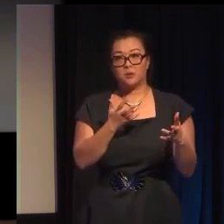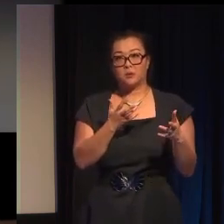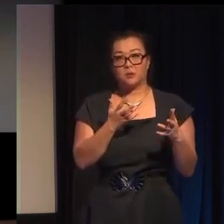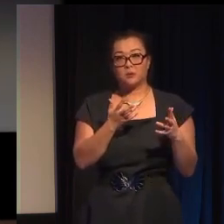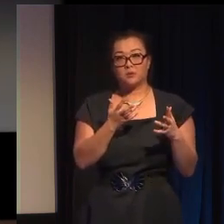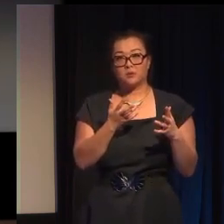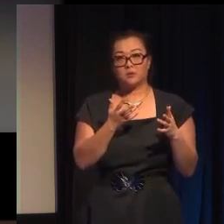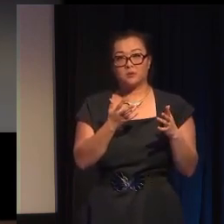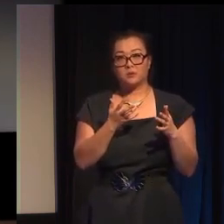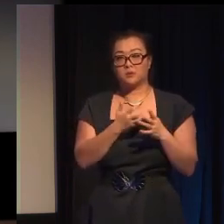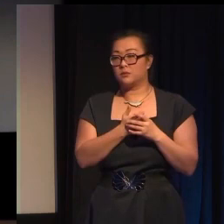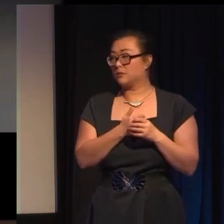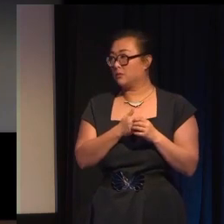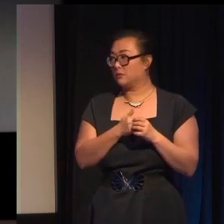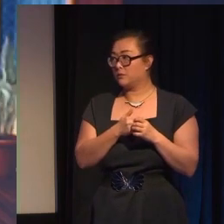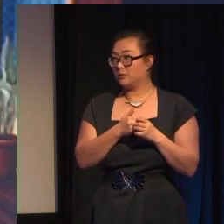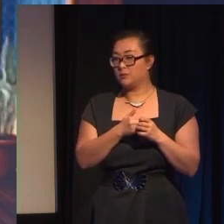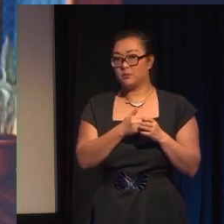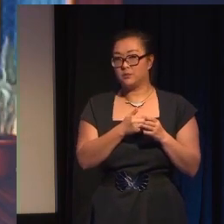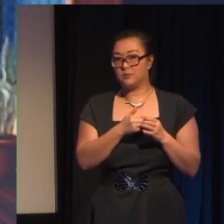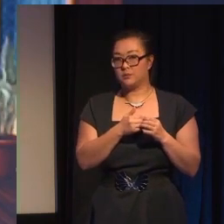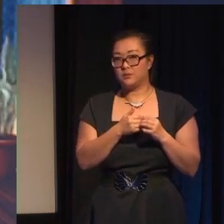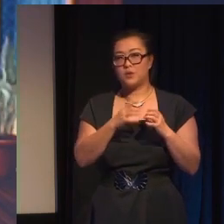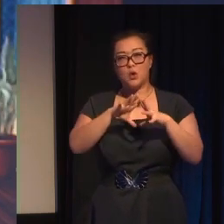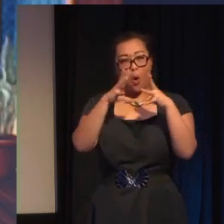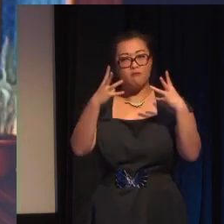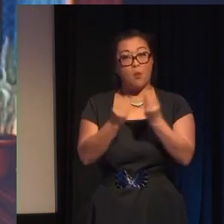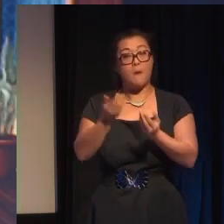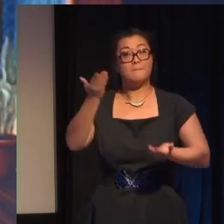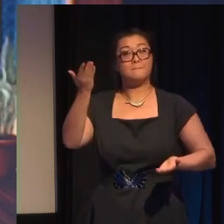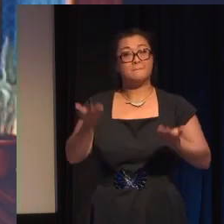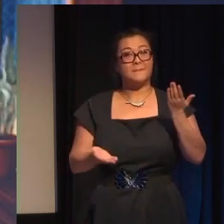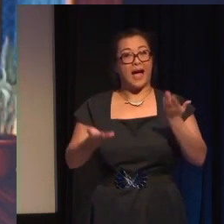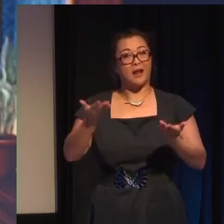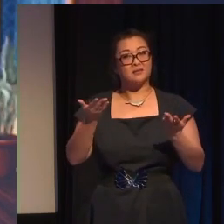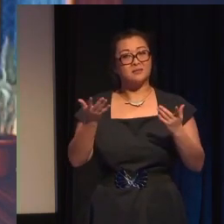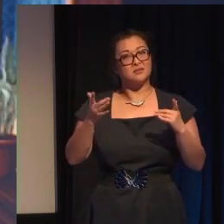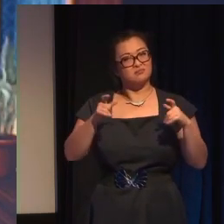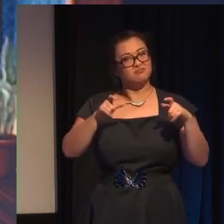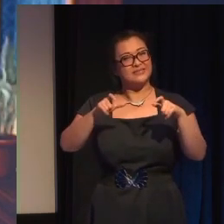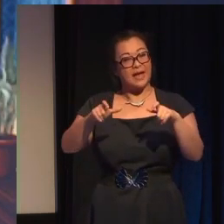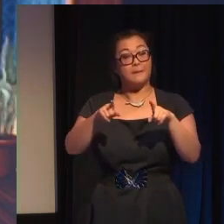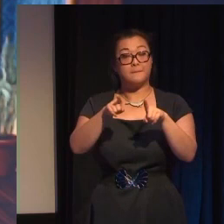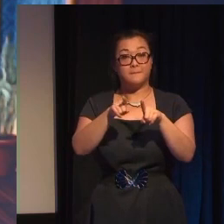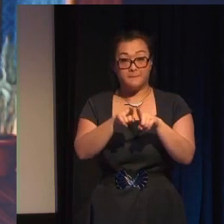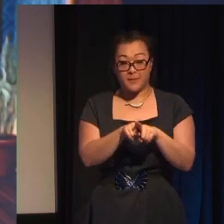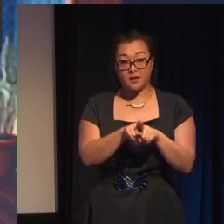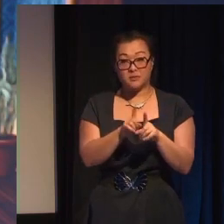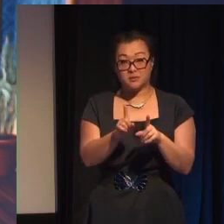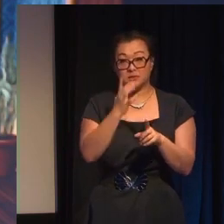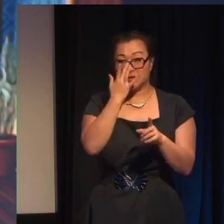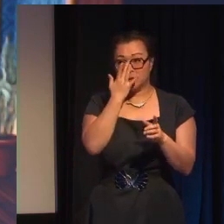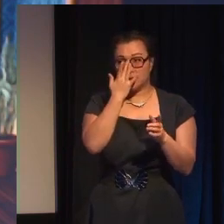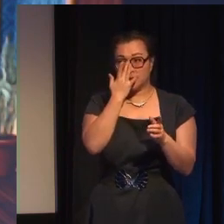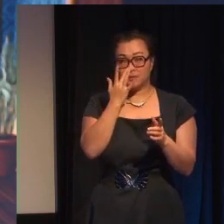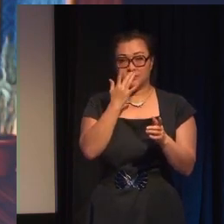in these secretarial or service roles so if you're finding that your representatives of marginalized groups are mainly cropping